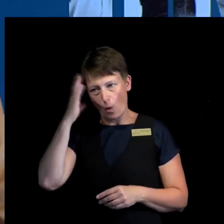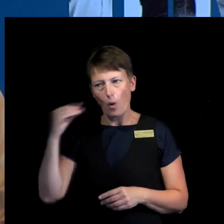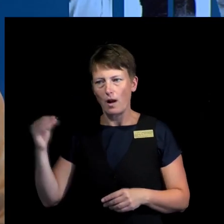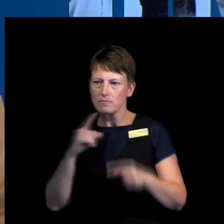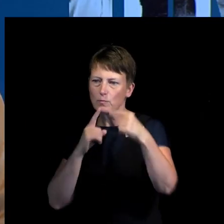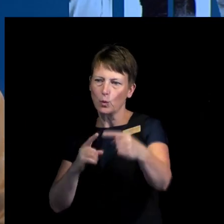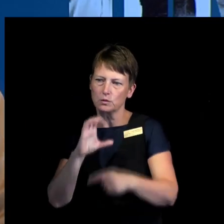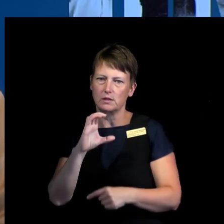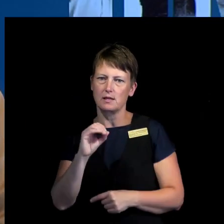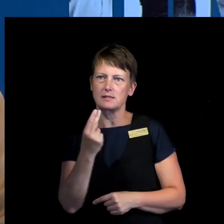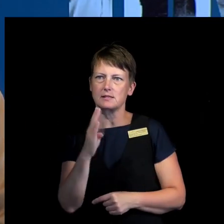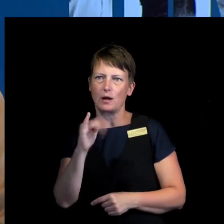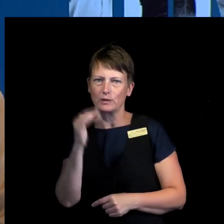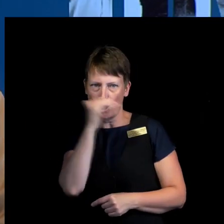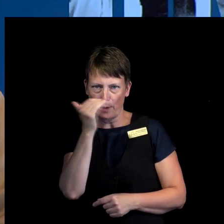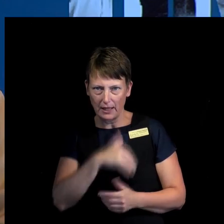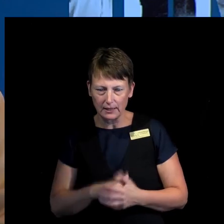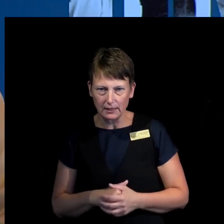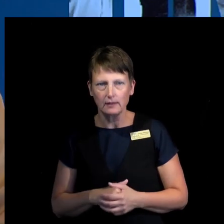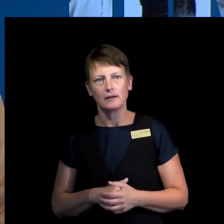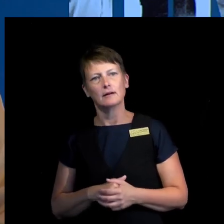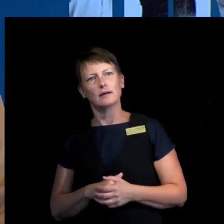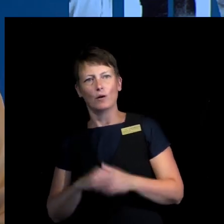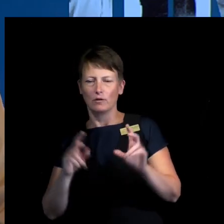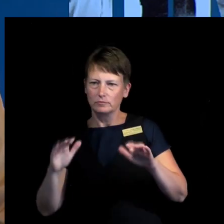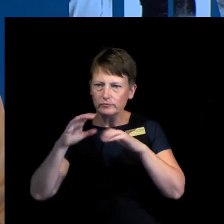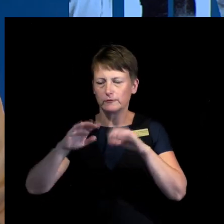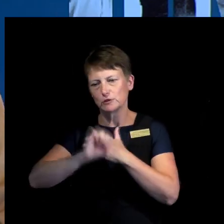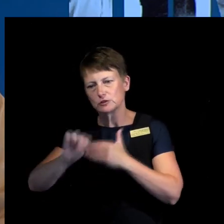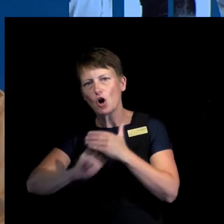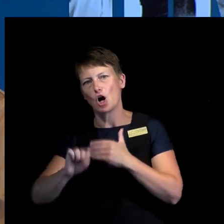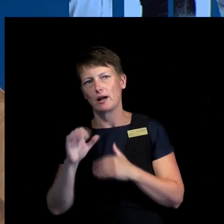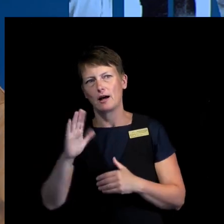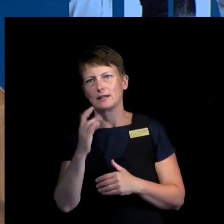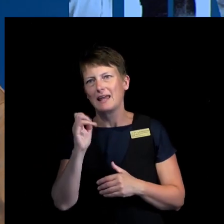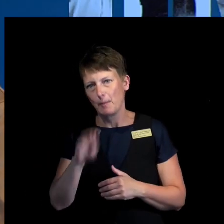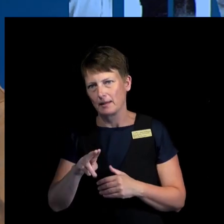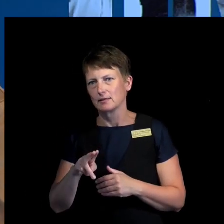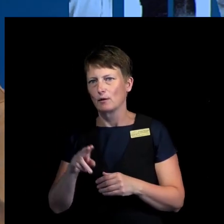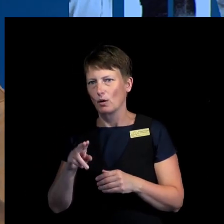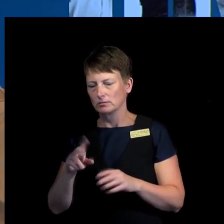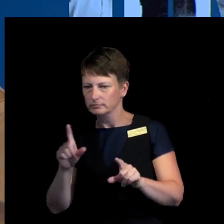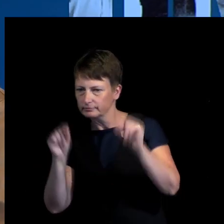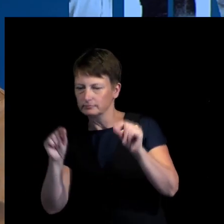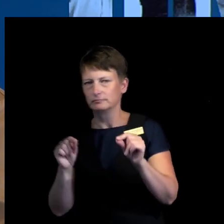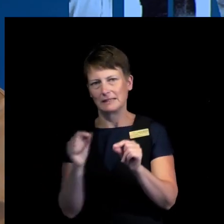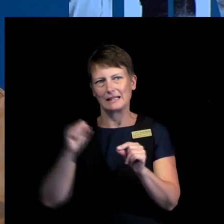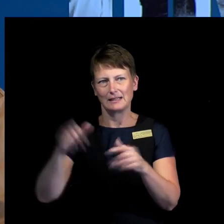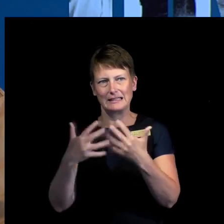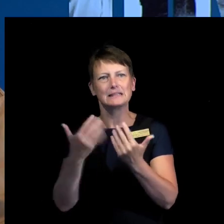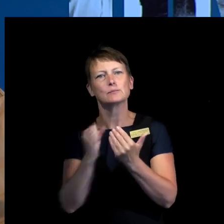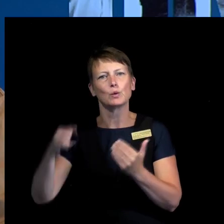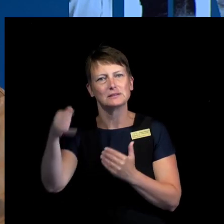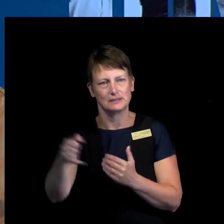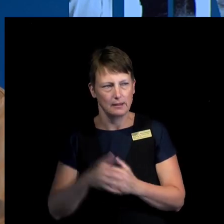accountability structure for Yemen and war crimes in Yemen. So there are some examples of where small countries can play a big